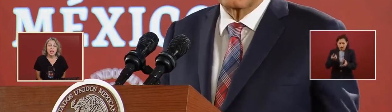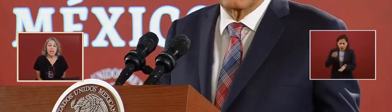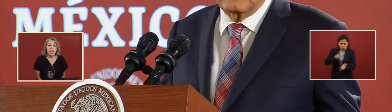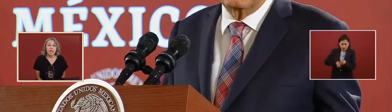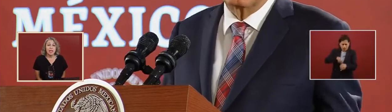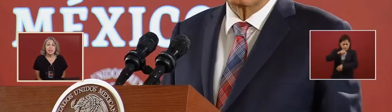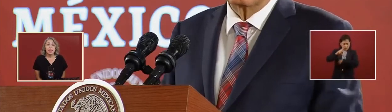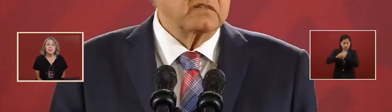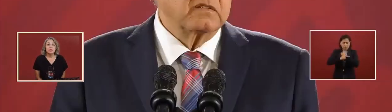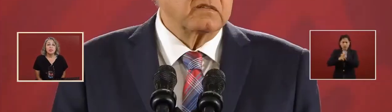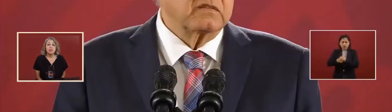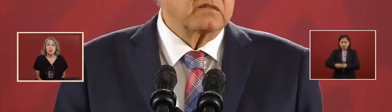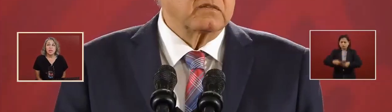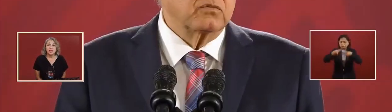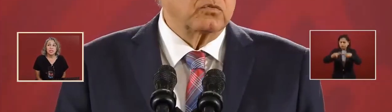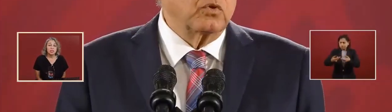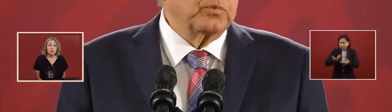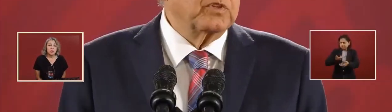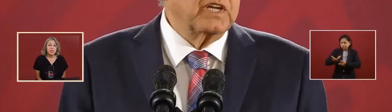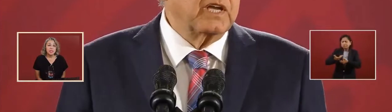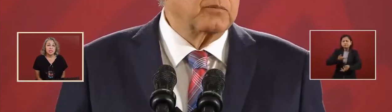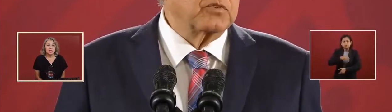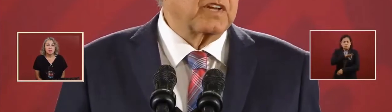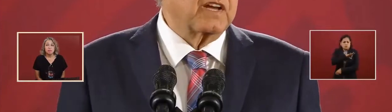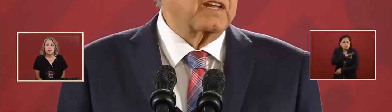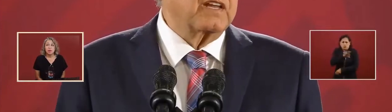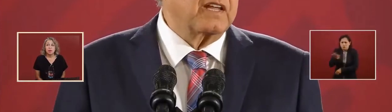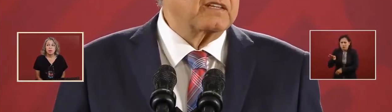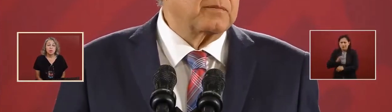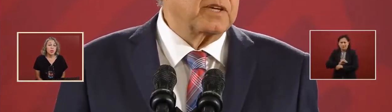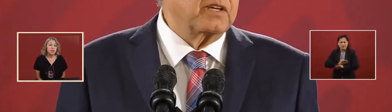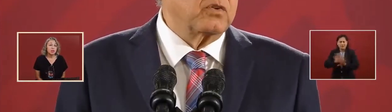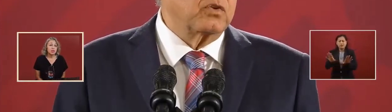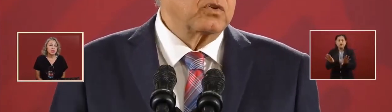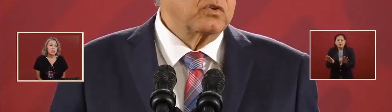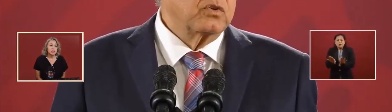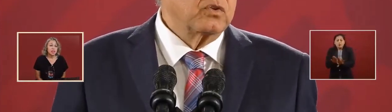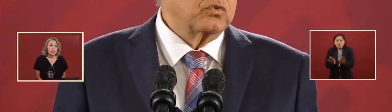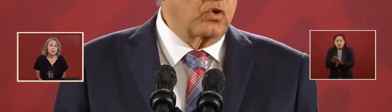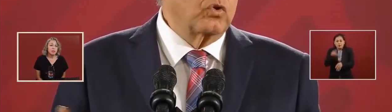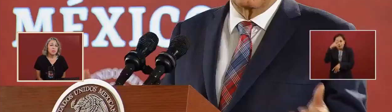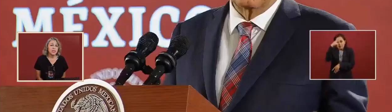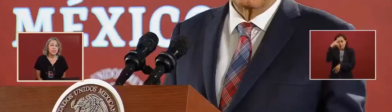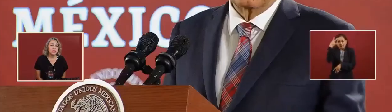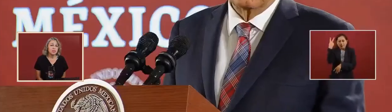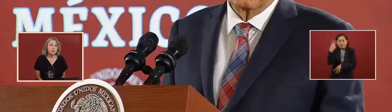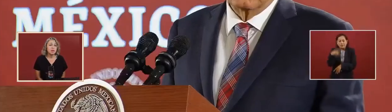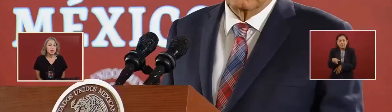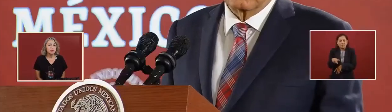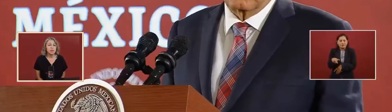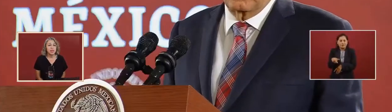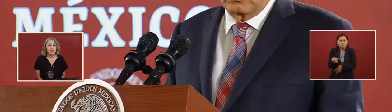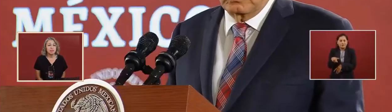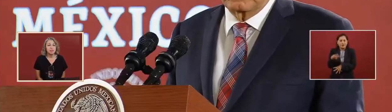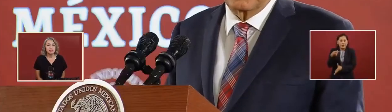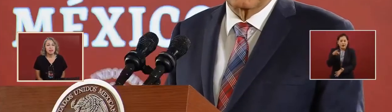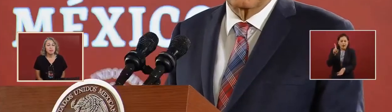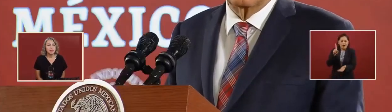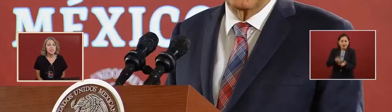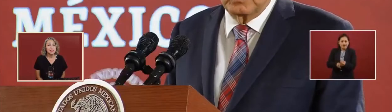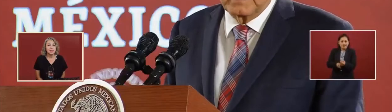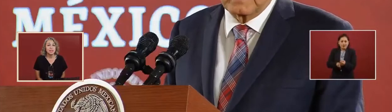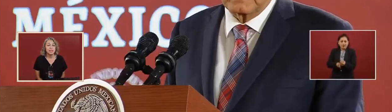still do business. We couldn't take Mexico forward without businesses or with public